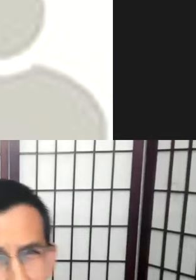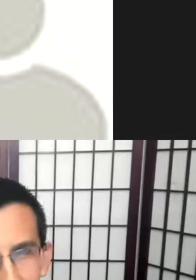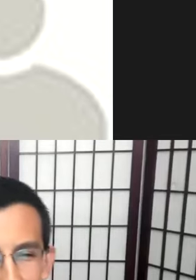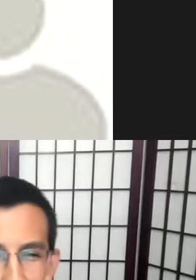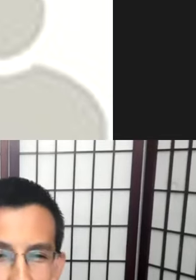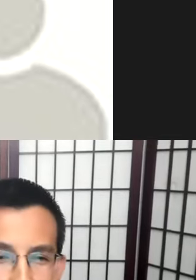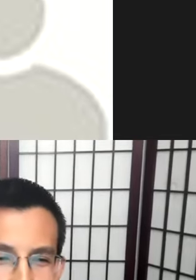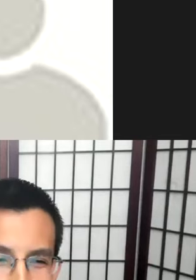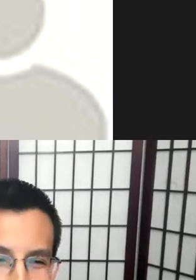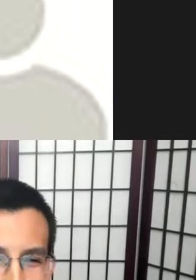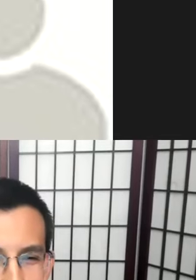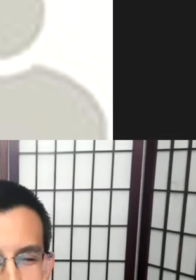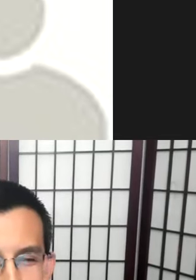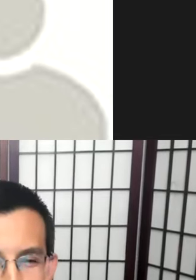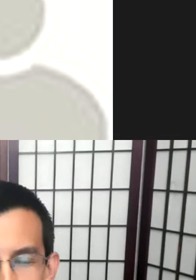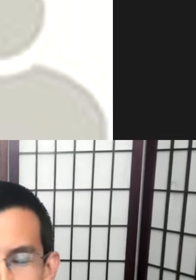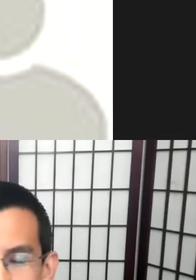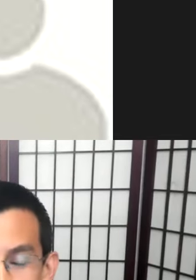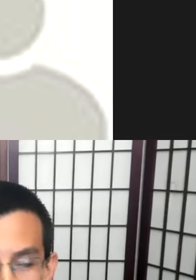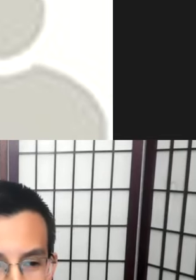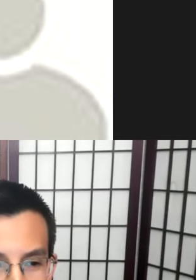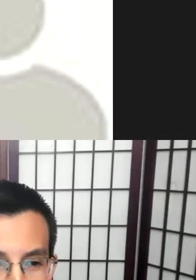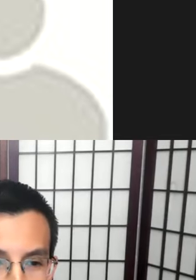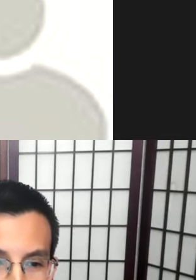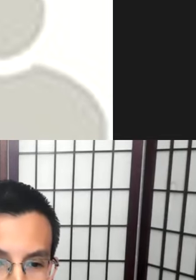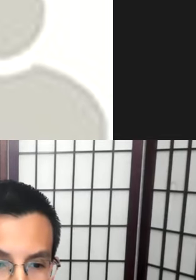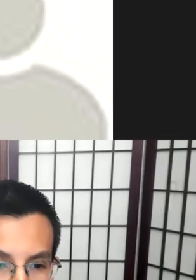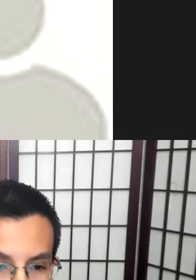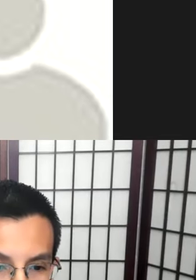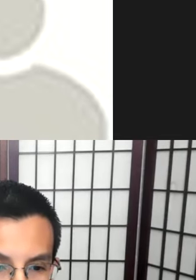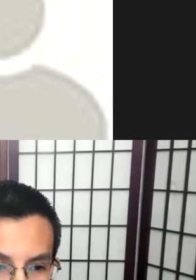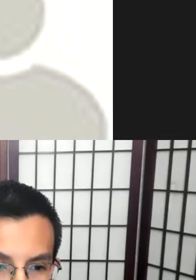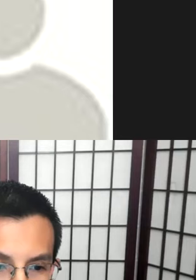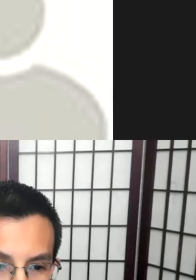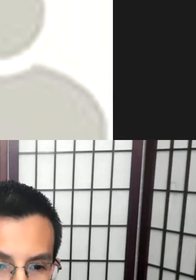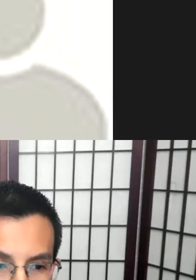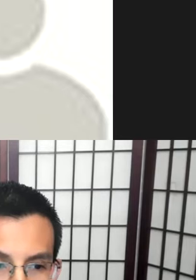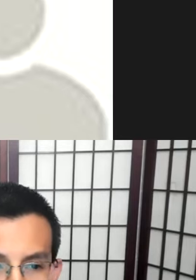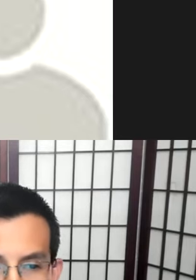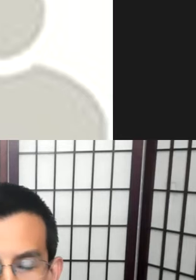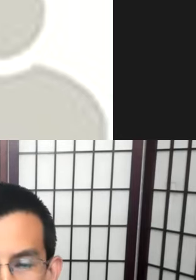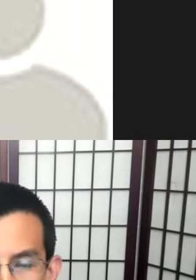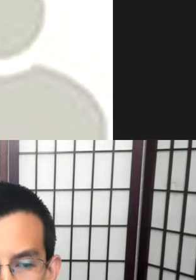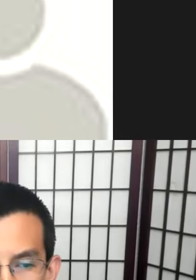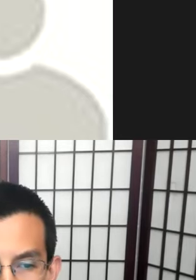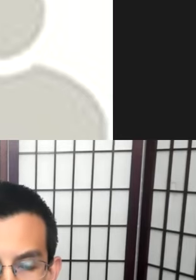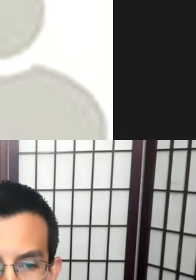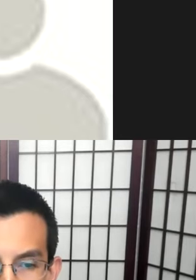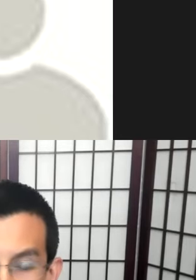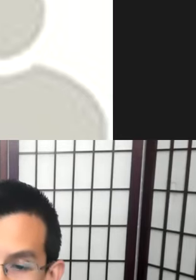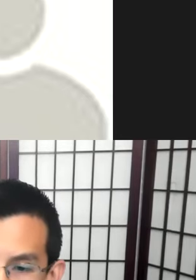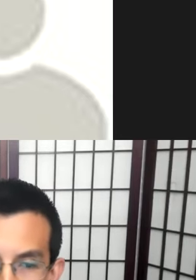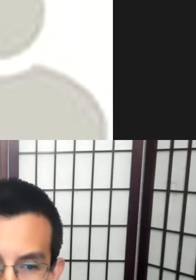that a word revolutionized needs to be significantly changed. There's a lot of discussion